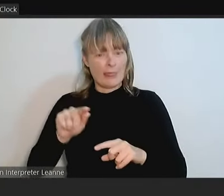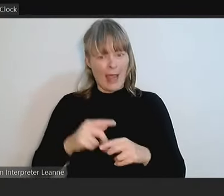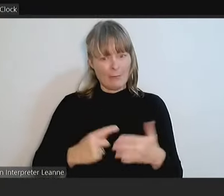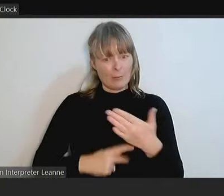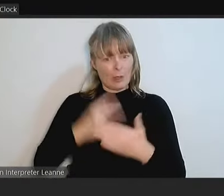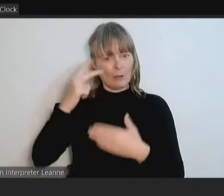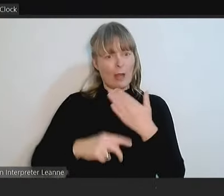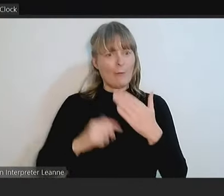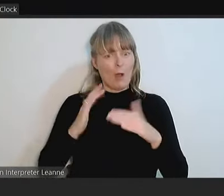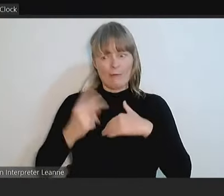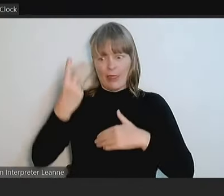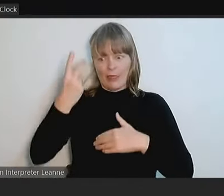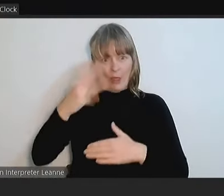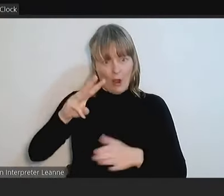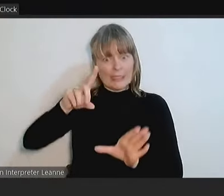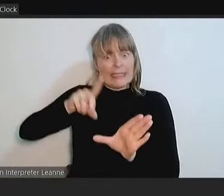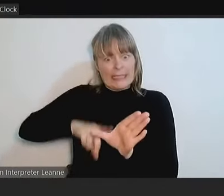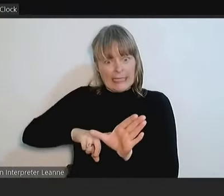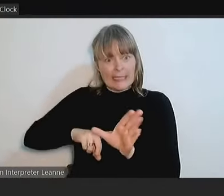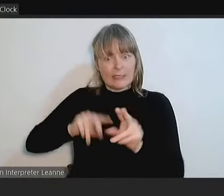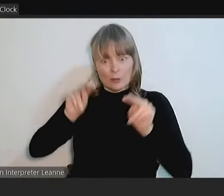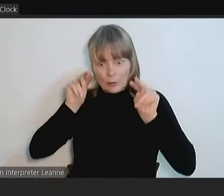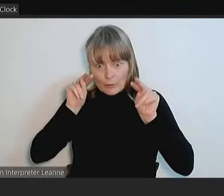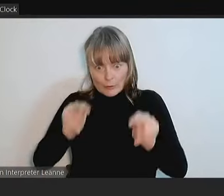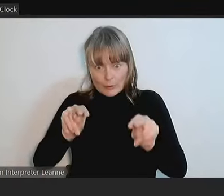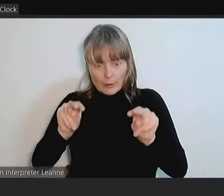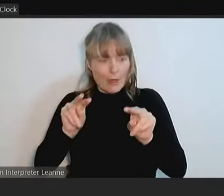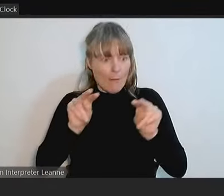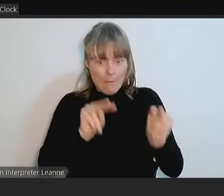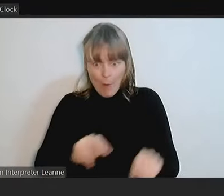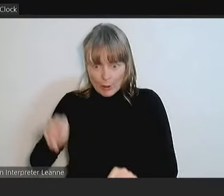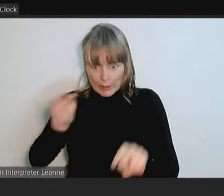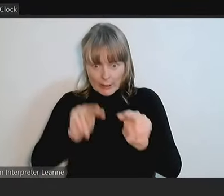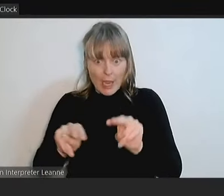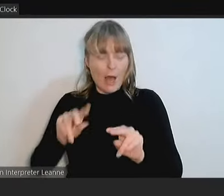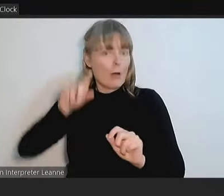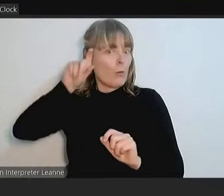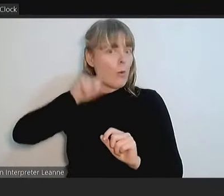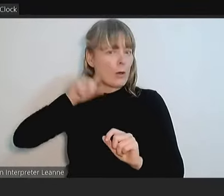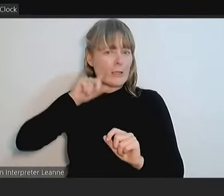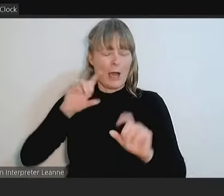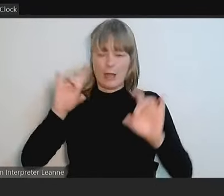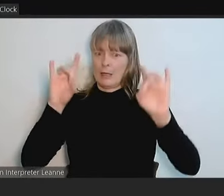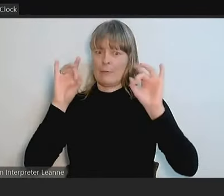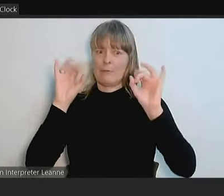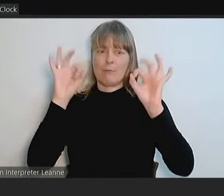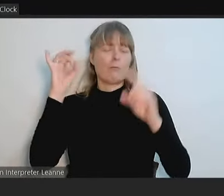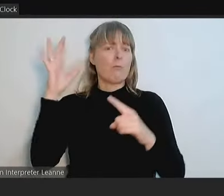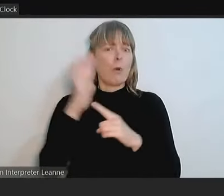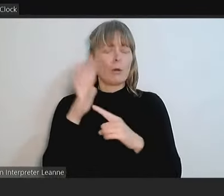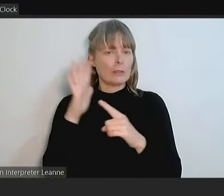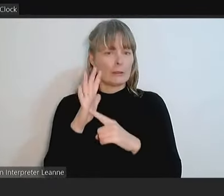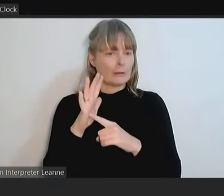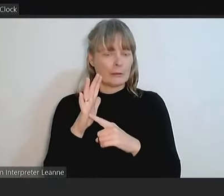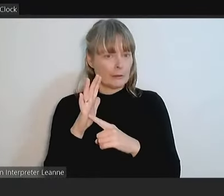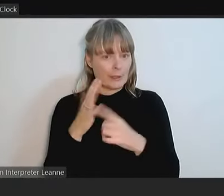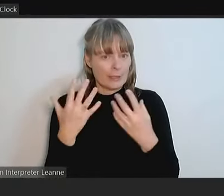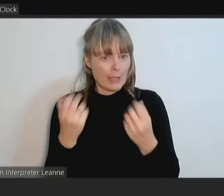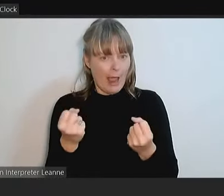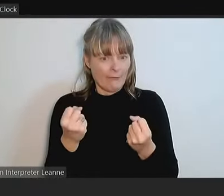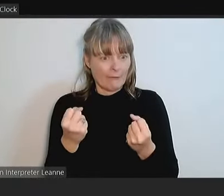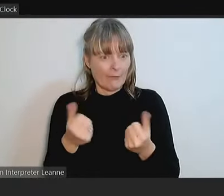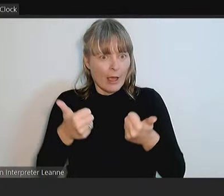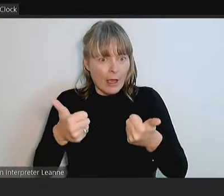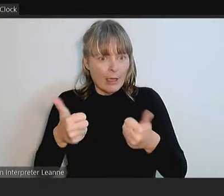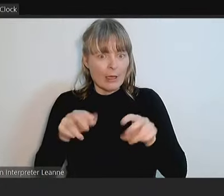and sustainably manage our most precious natural asset, water. It is a network of volunteer citizen scientists that monitor